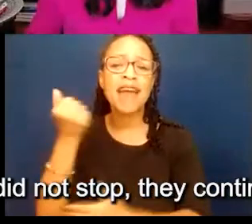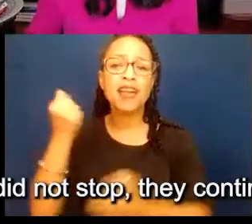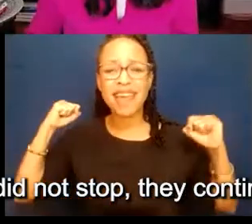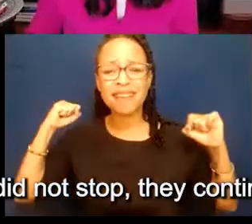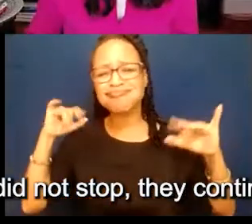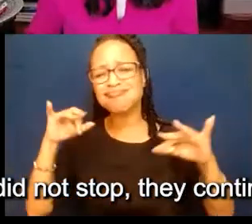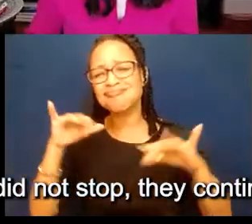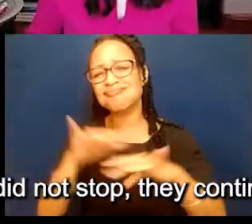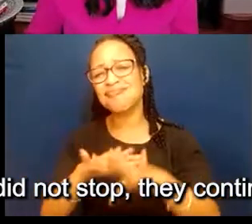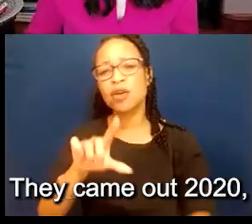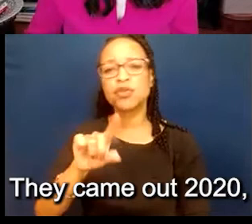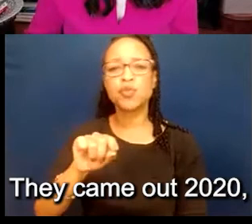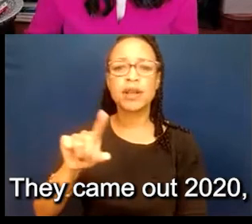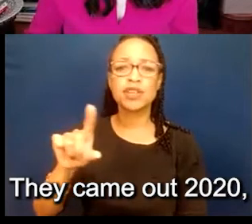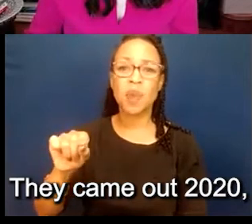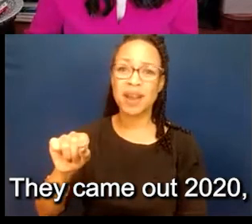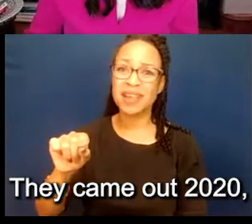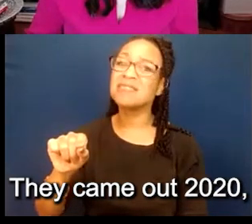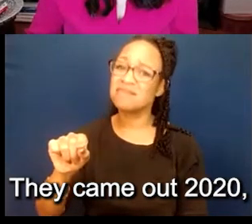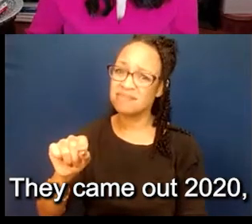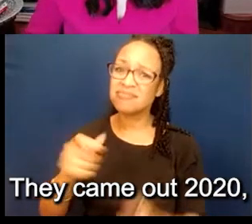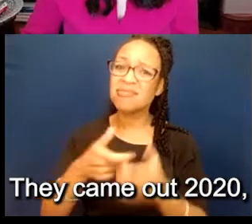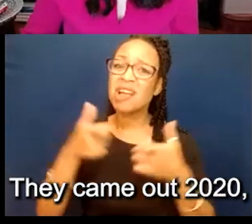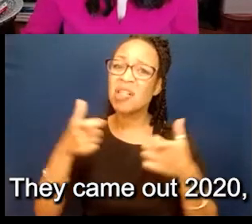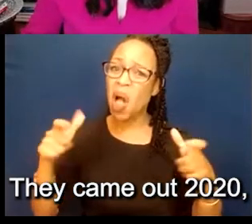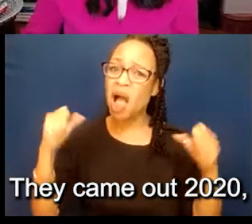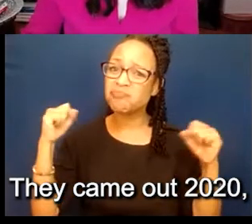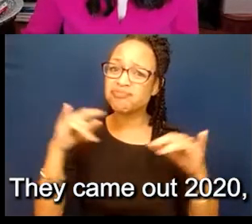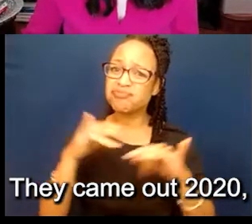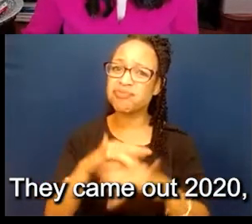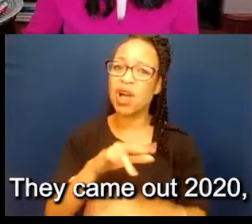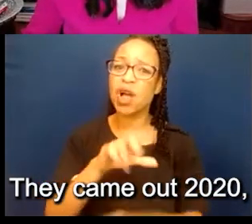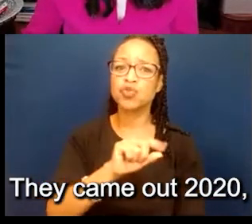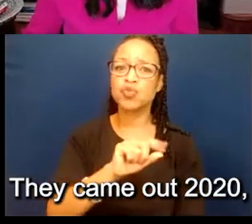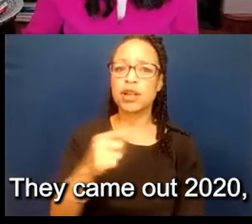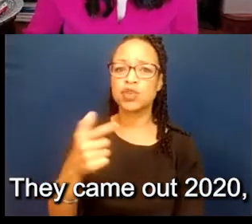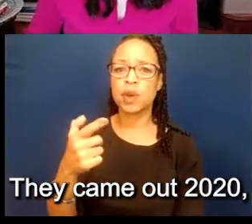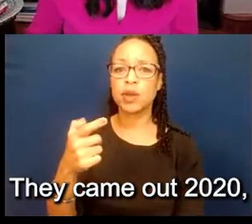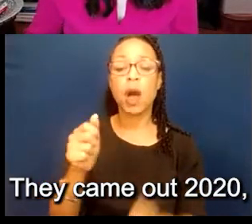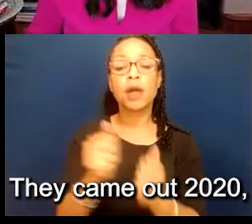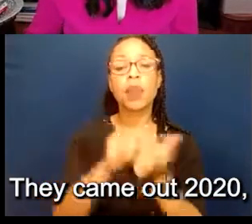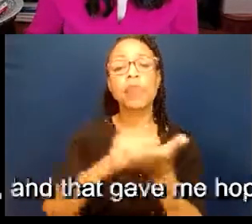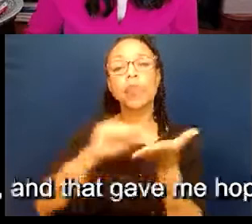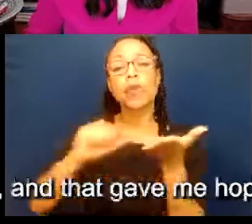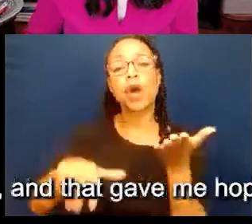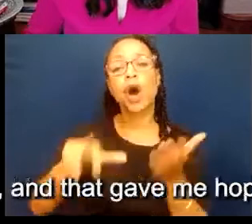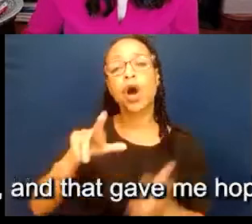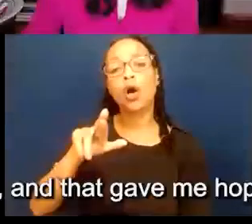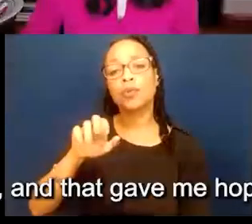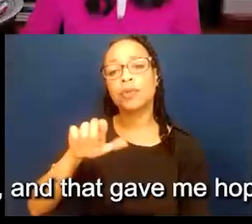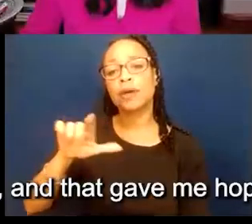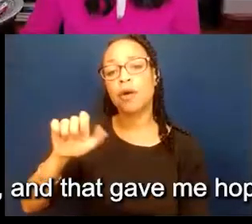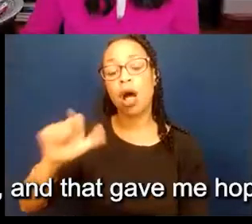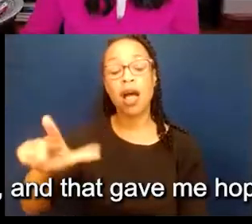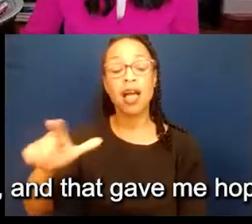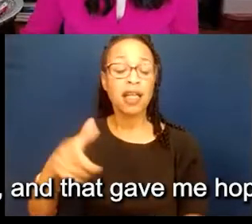grandísimos. Y lo vimos también en 2021 con el recall. Bueno, me da un ánimo porque la gente, sabemos que la gente, la